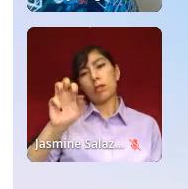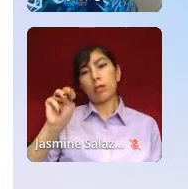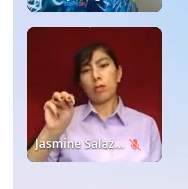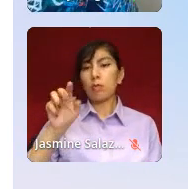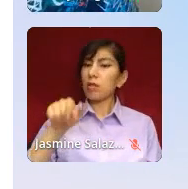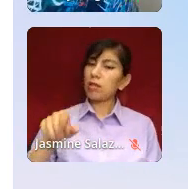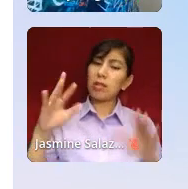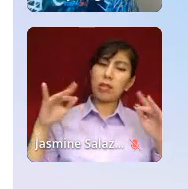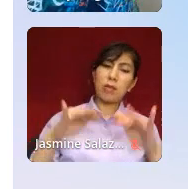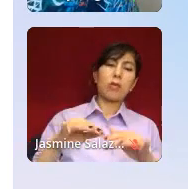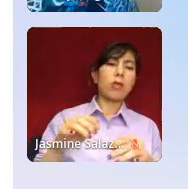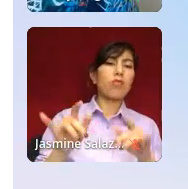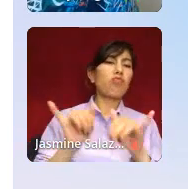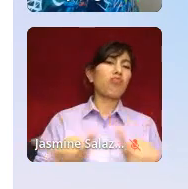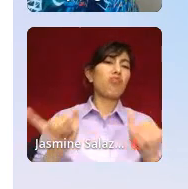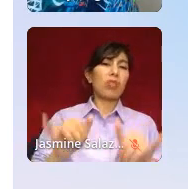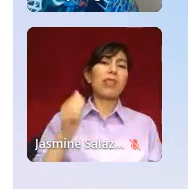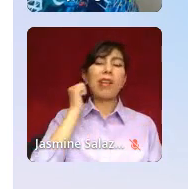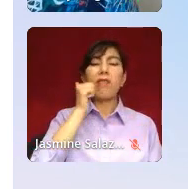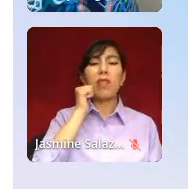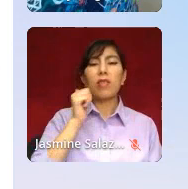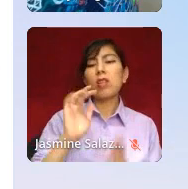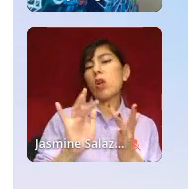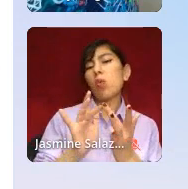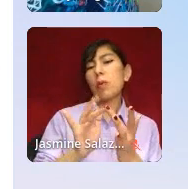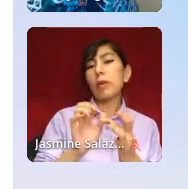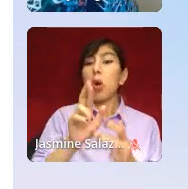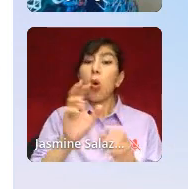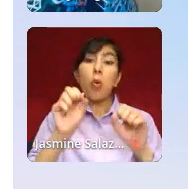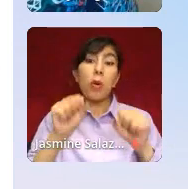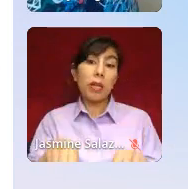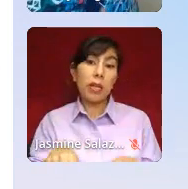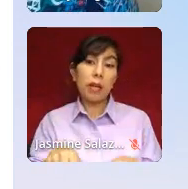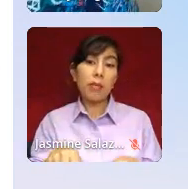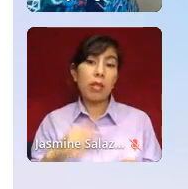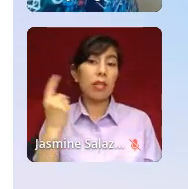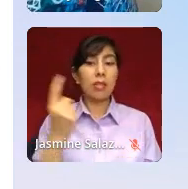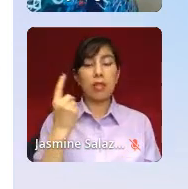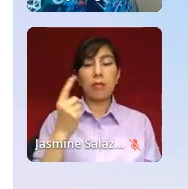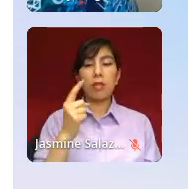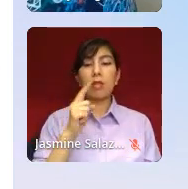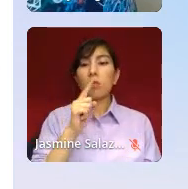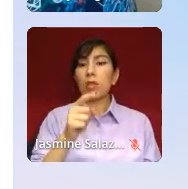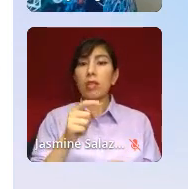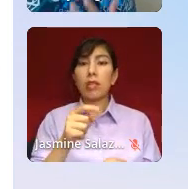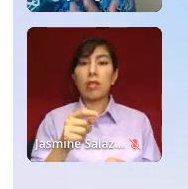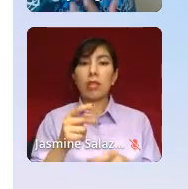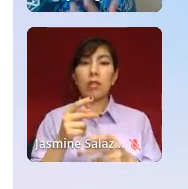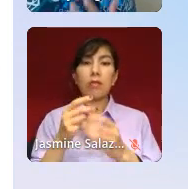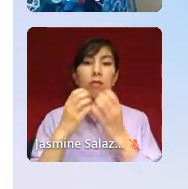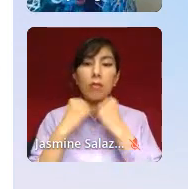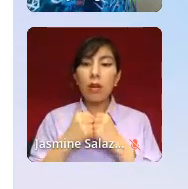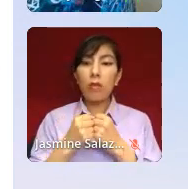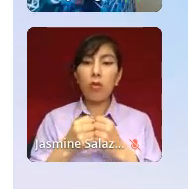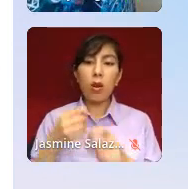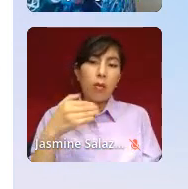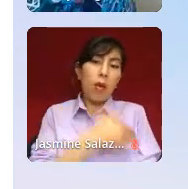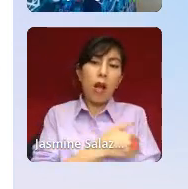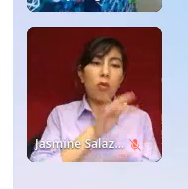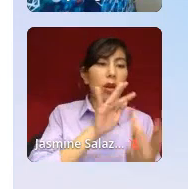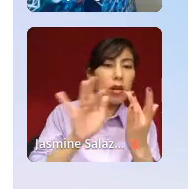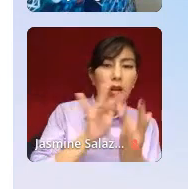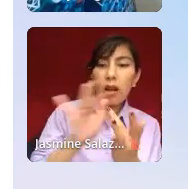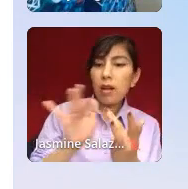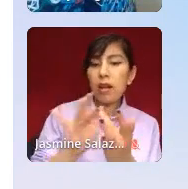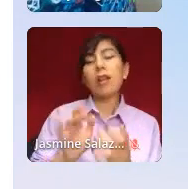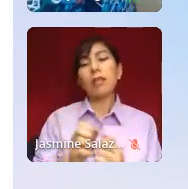regular, everyday, you know, webinar, or it can be something really meaningful, powerful, connections, networking,